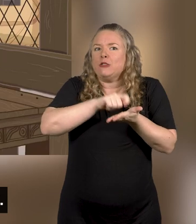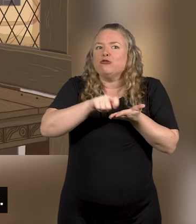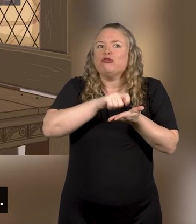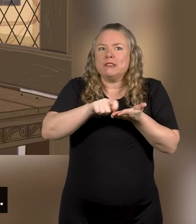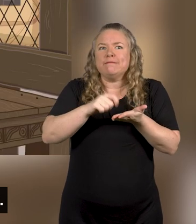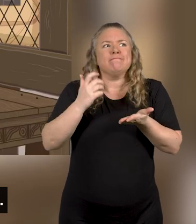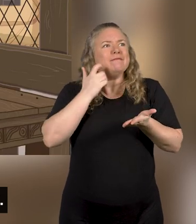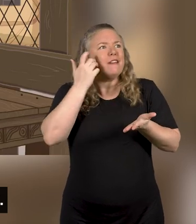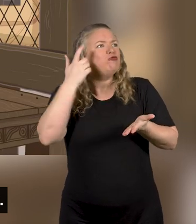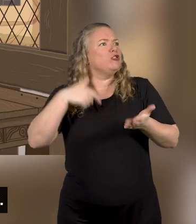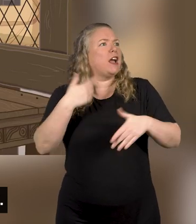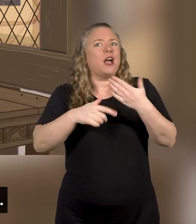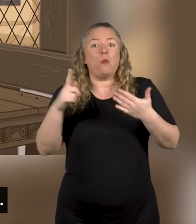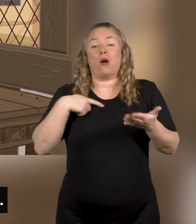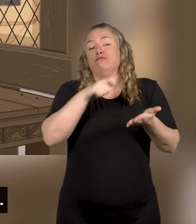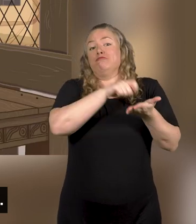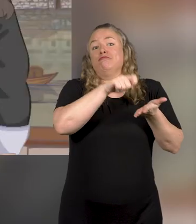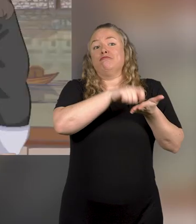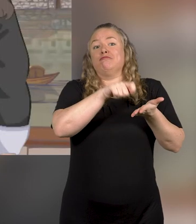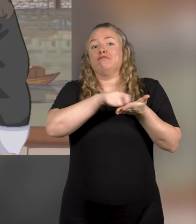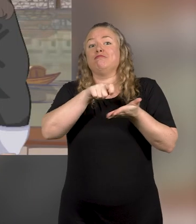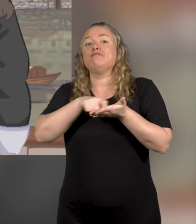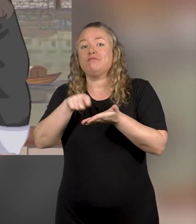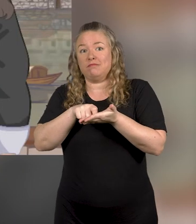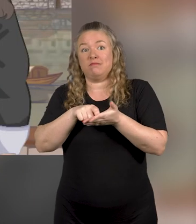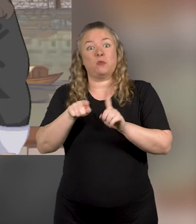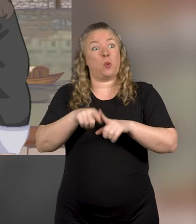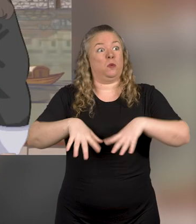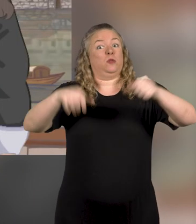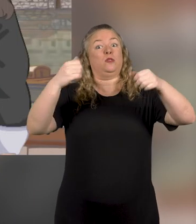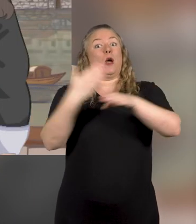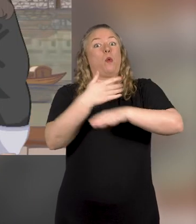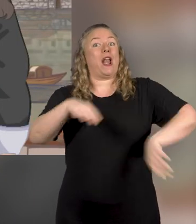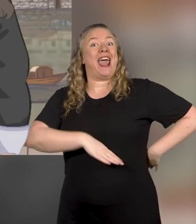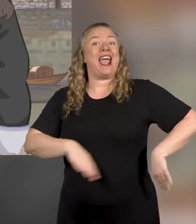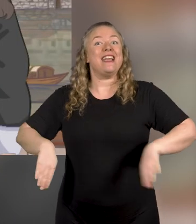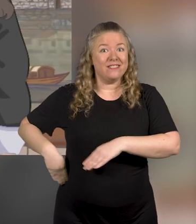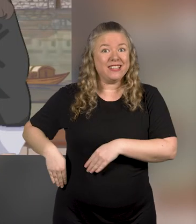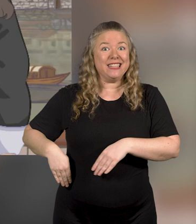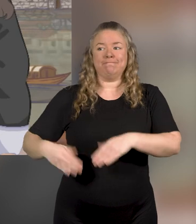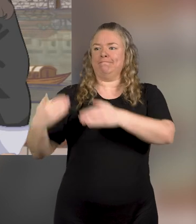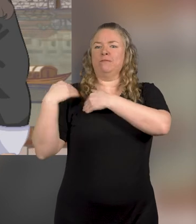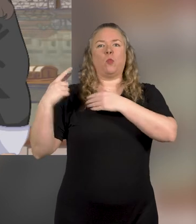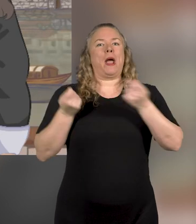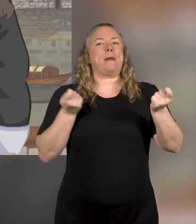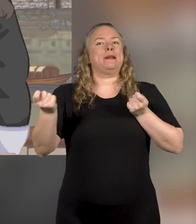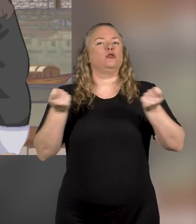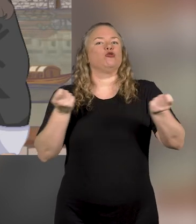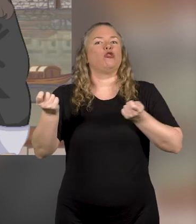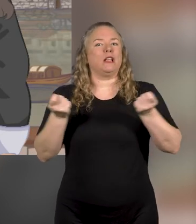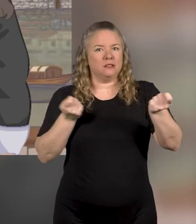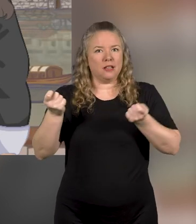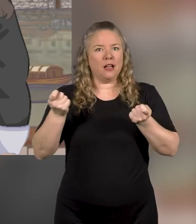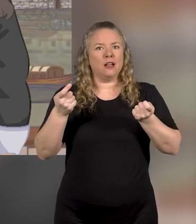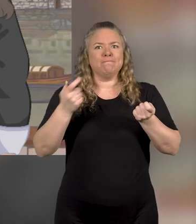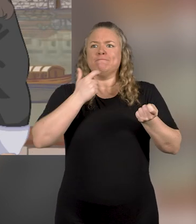writing about what he did every day. He also started working as an administrator for the Navy.